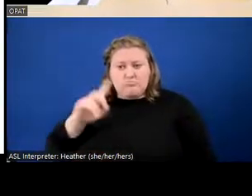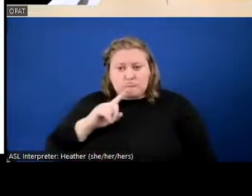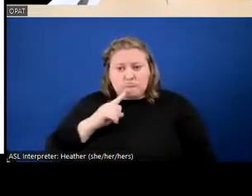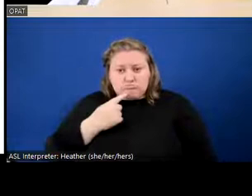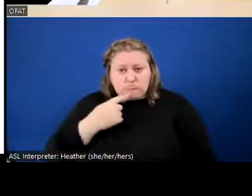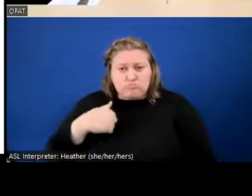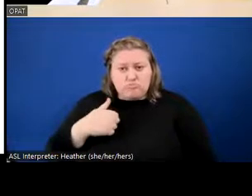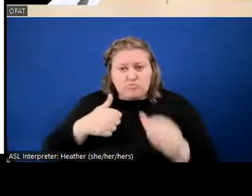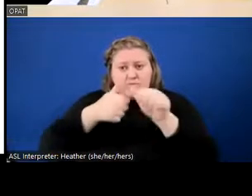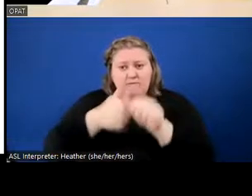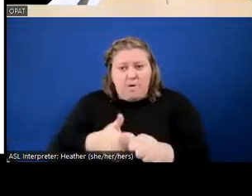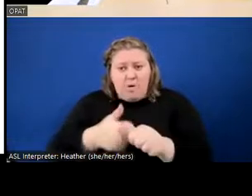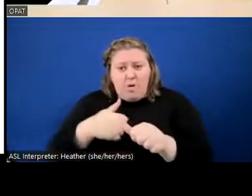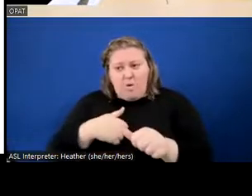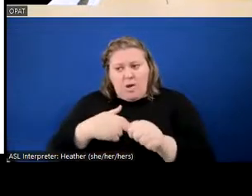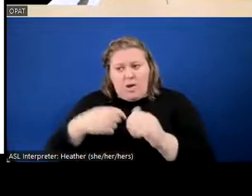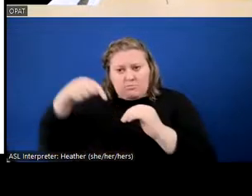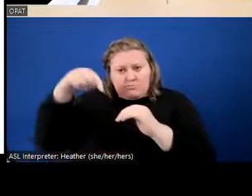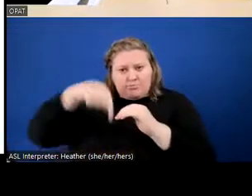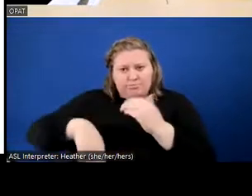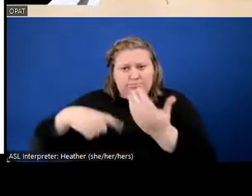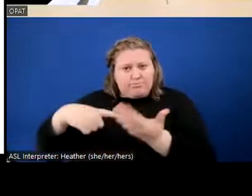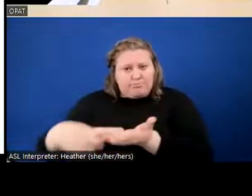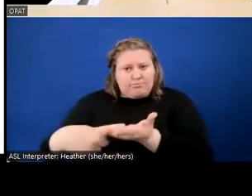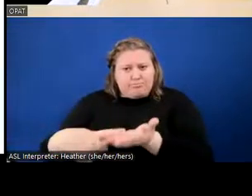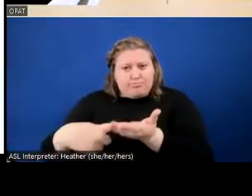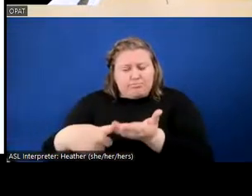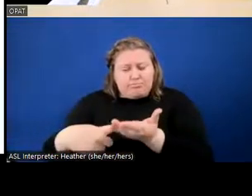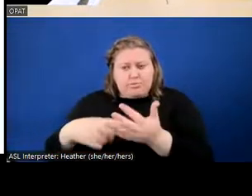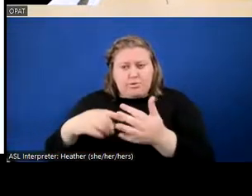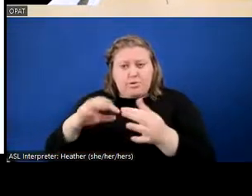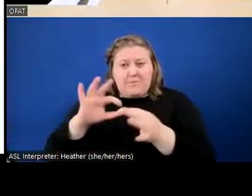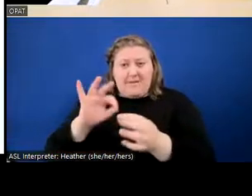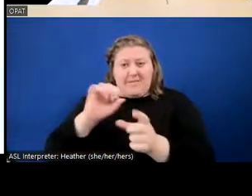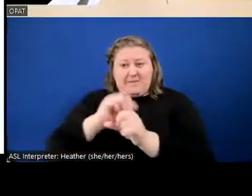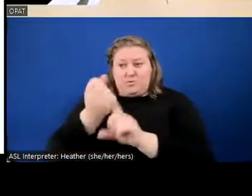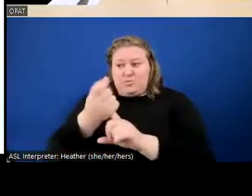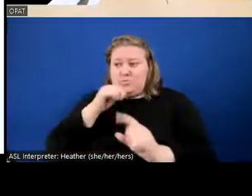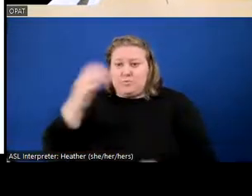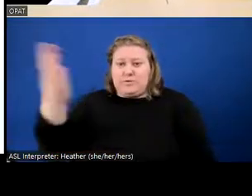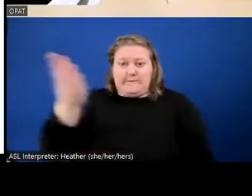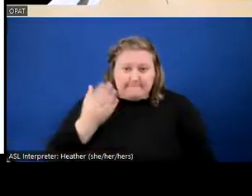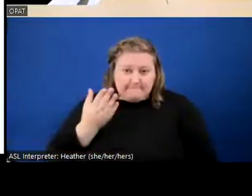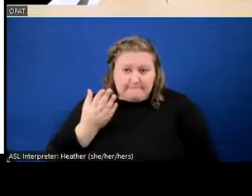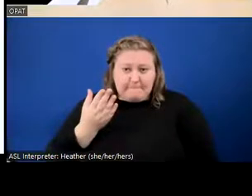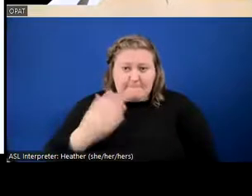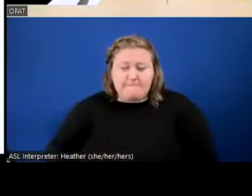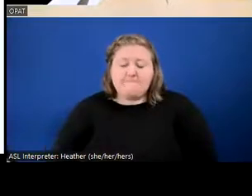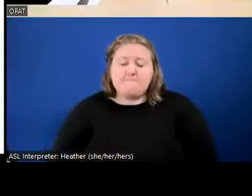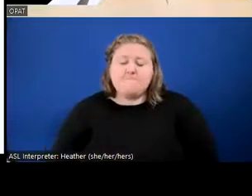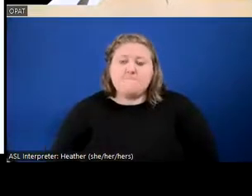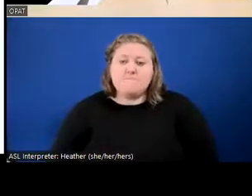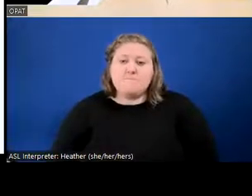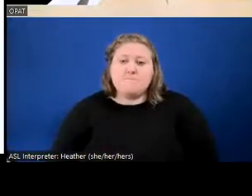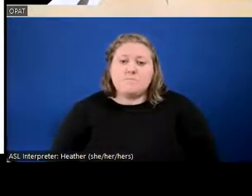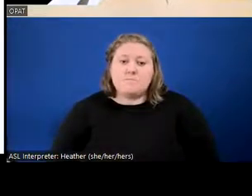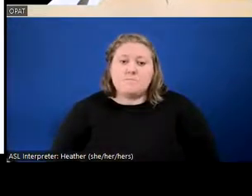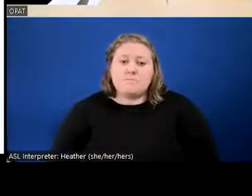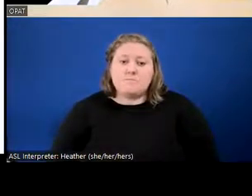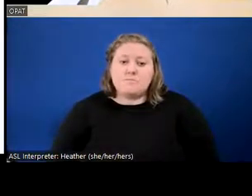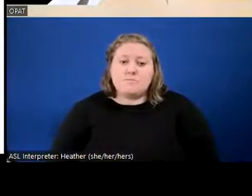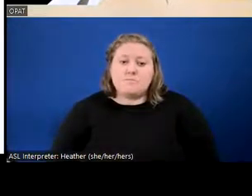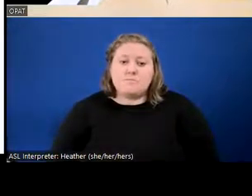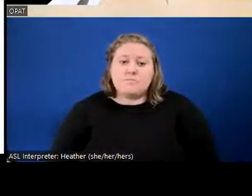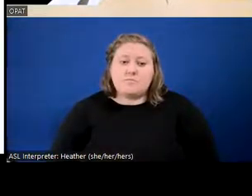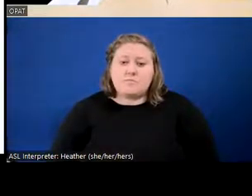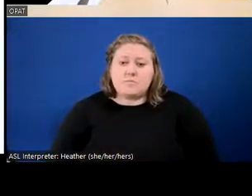and engage in rigorous discussion about the matters that come before us. And, you know, I just want to make sure that